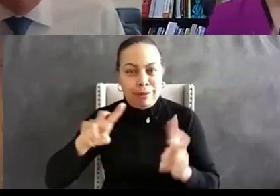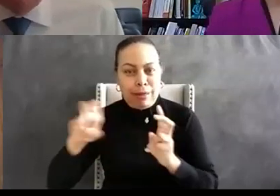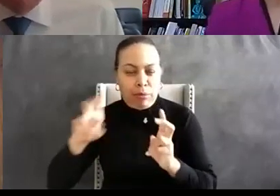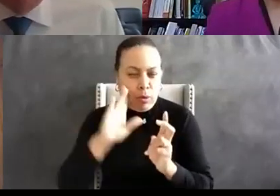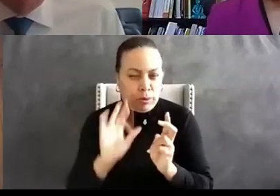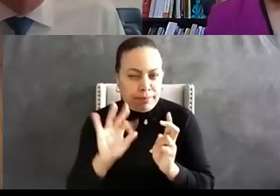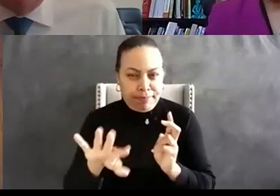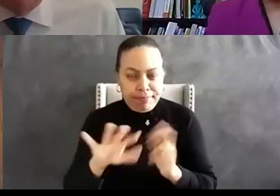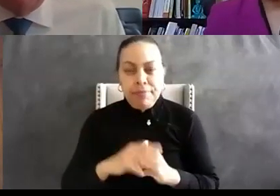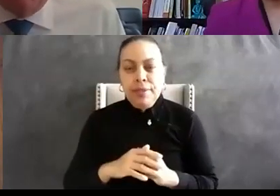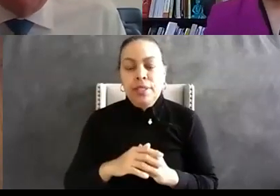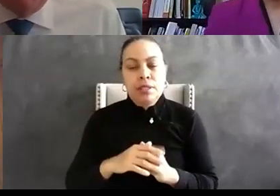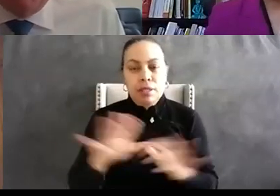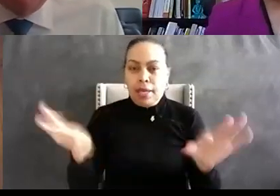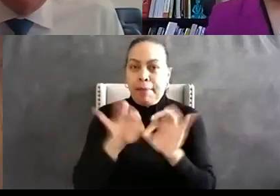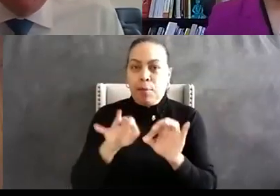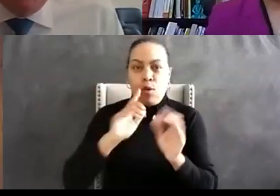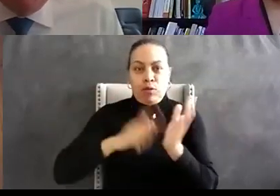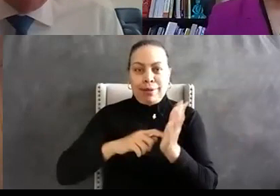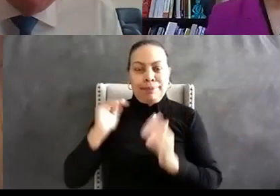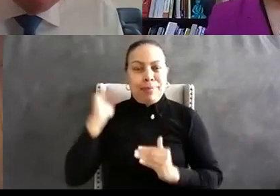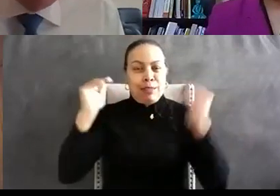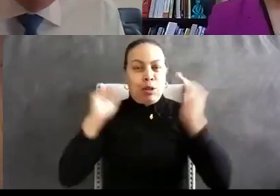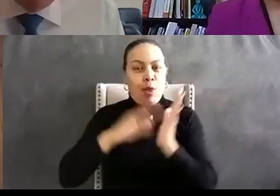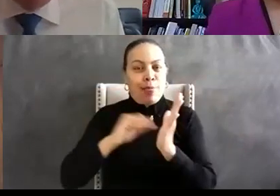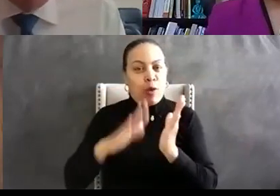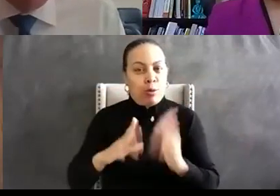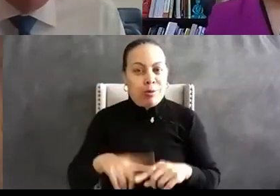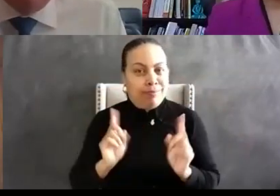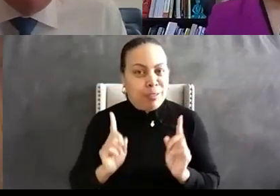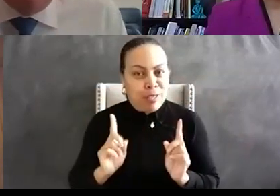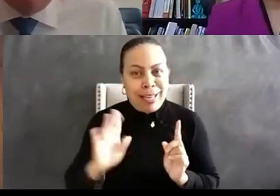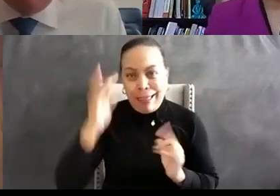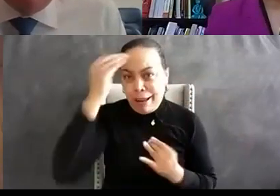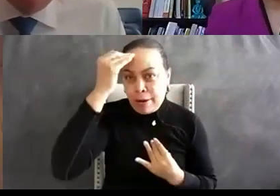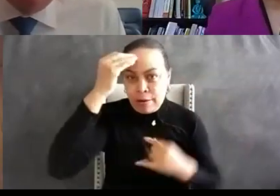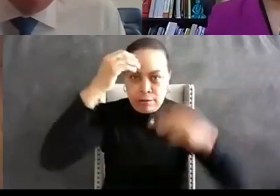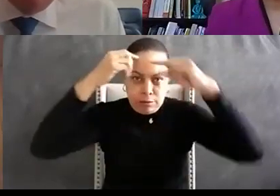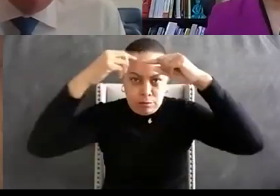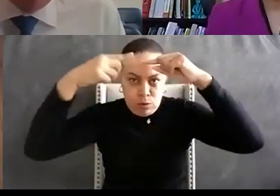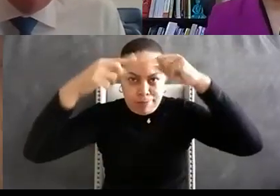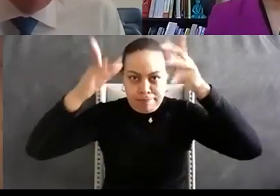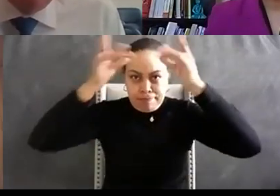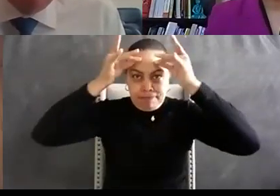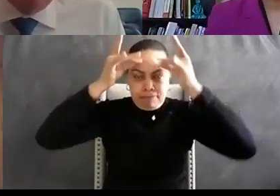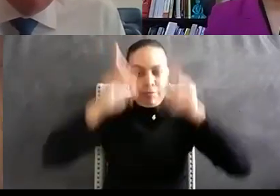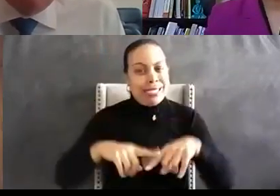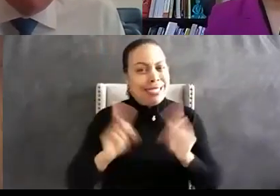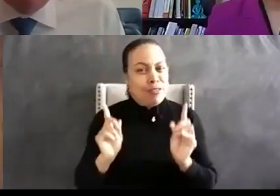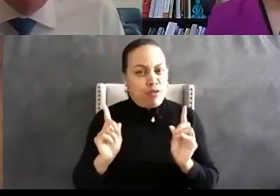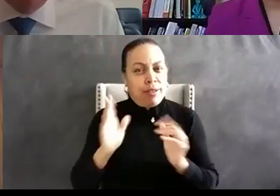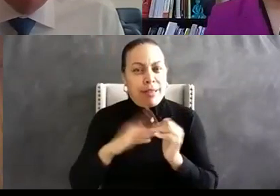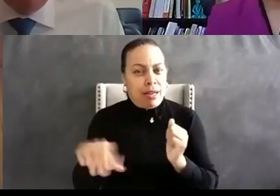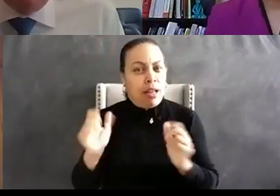think we need to look at what adult learners are adult learners uh they process things a little differently than everyone else and the main one is they need to know